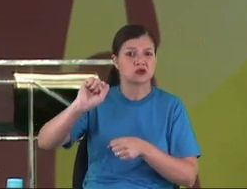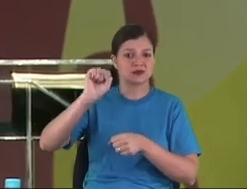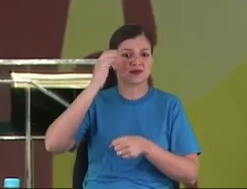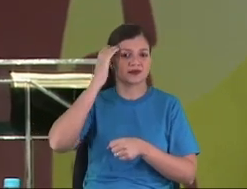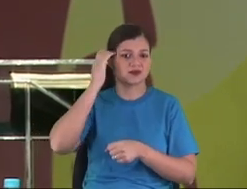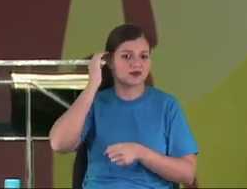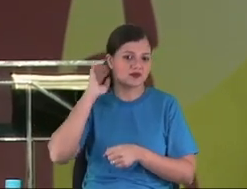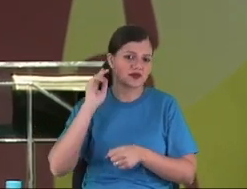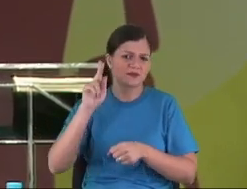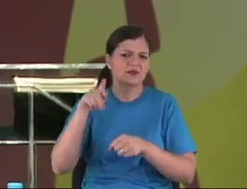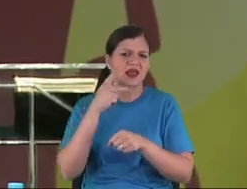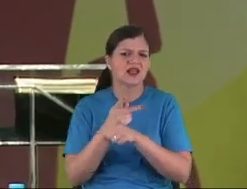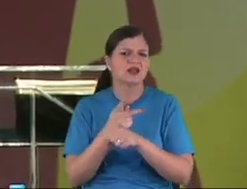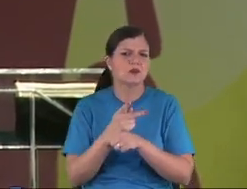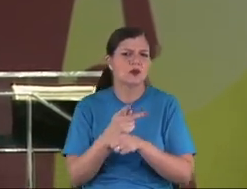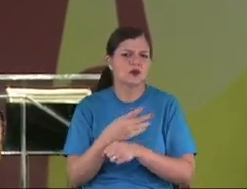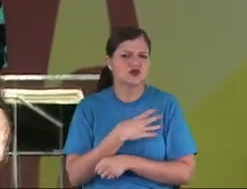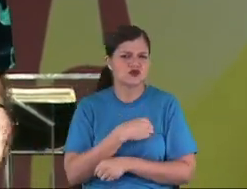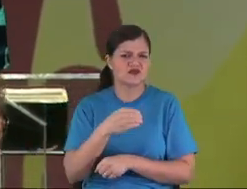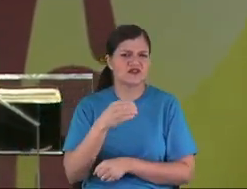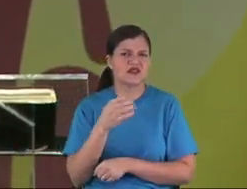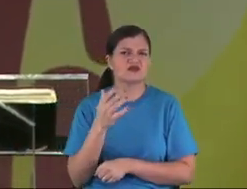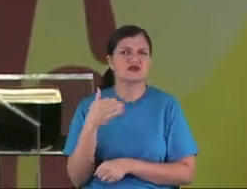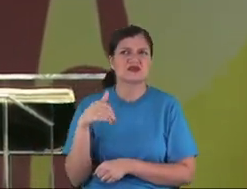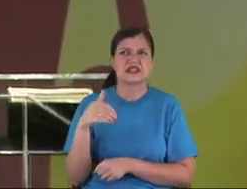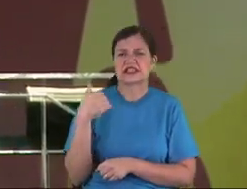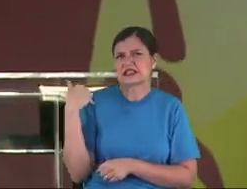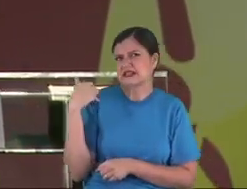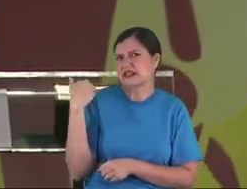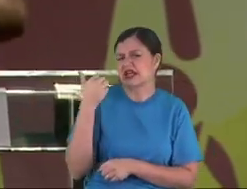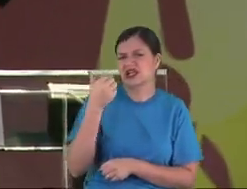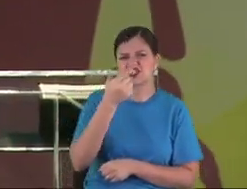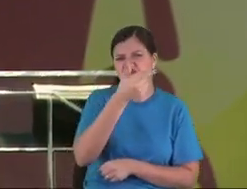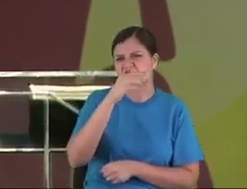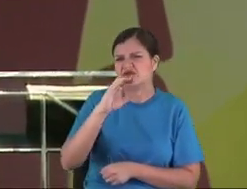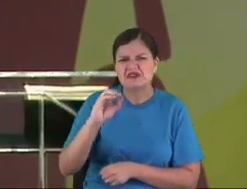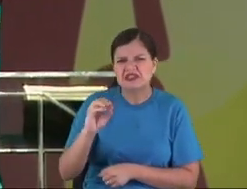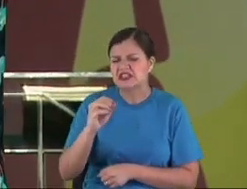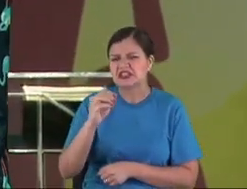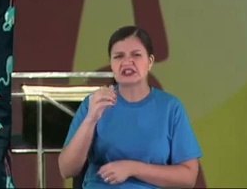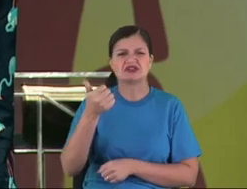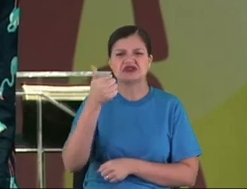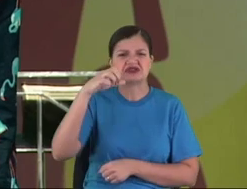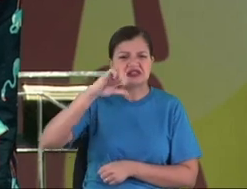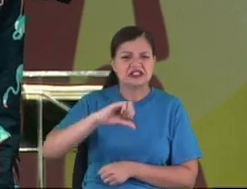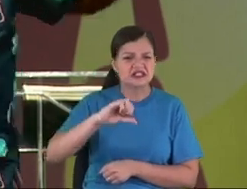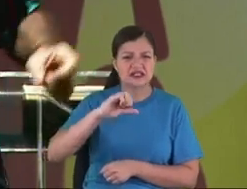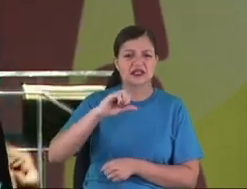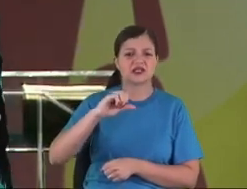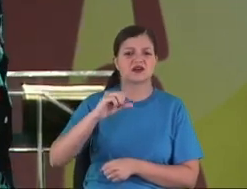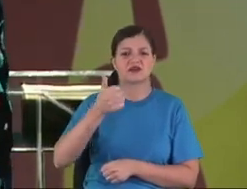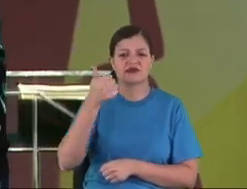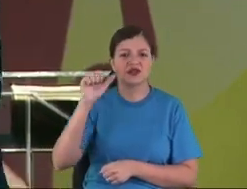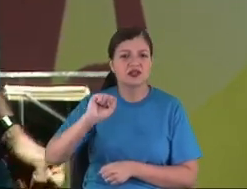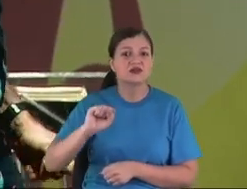When the kids is like 16, 17, 18, he show up again.